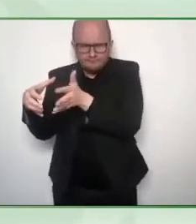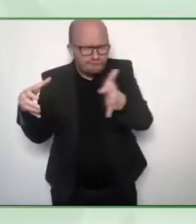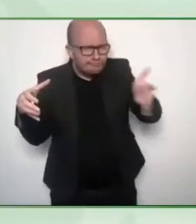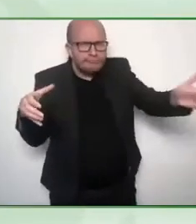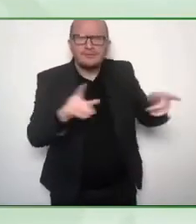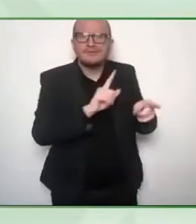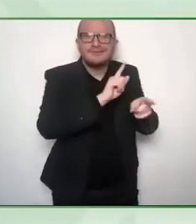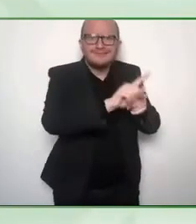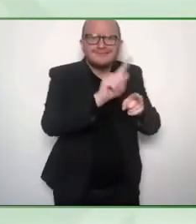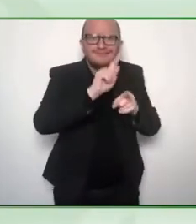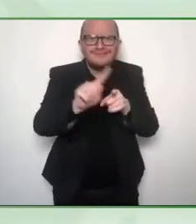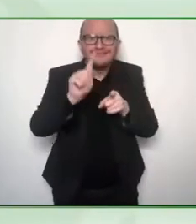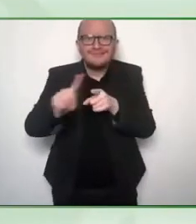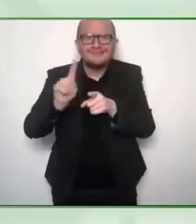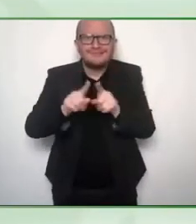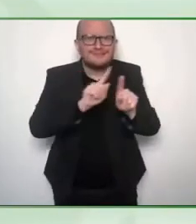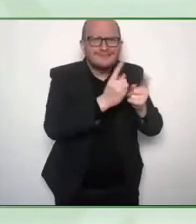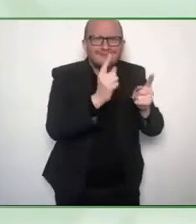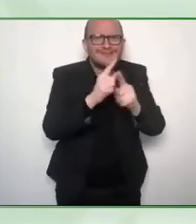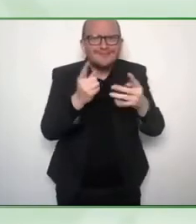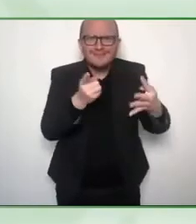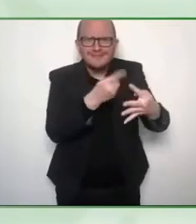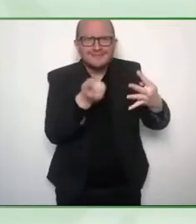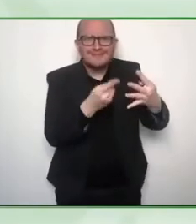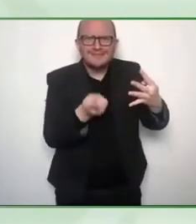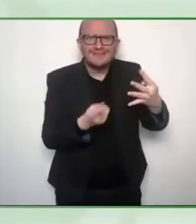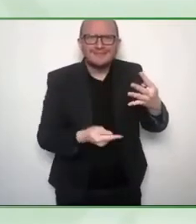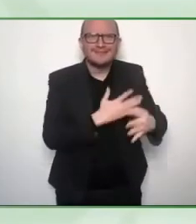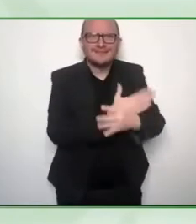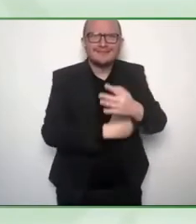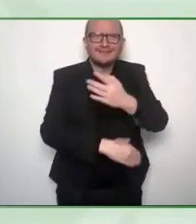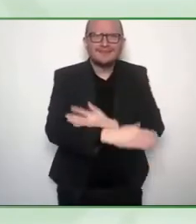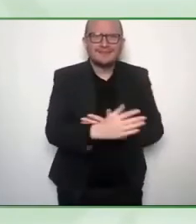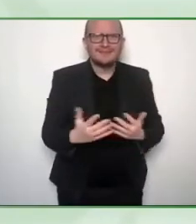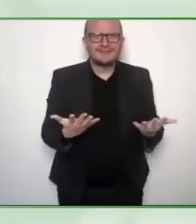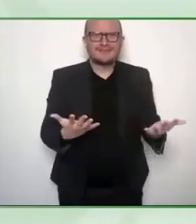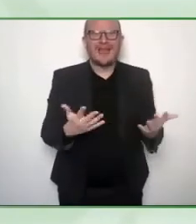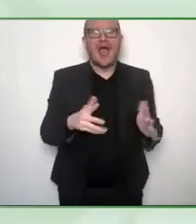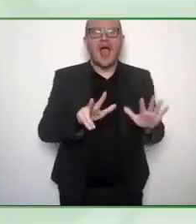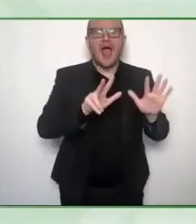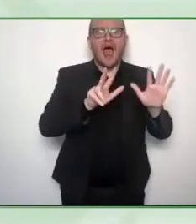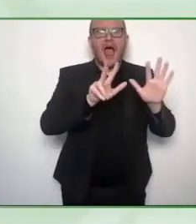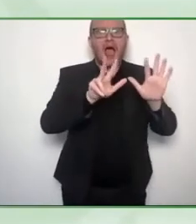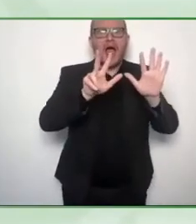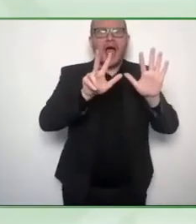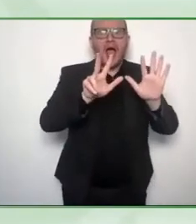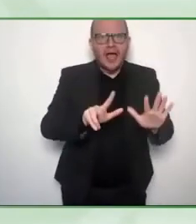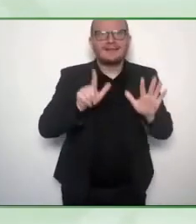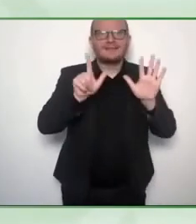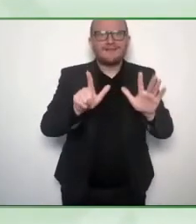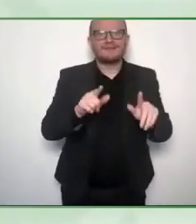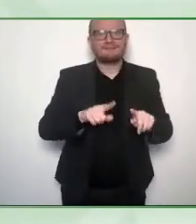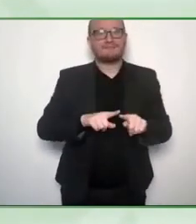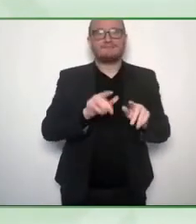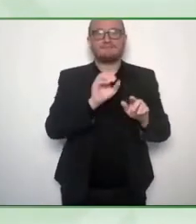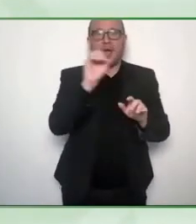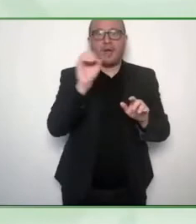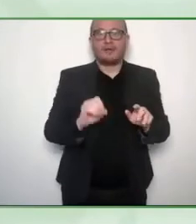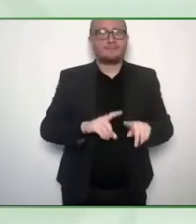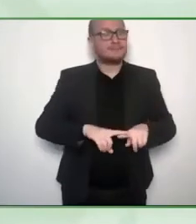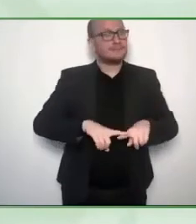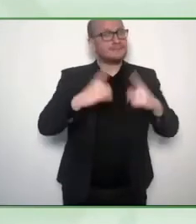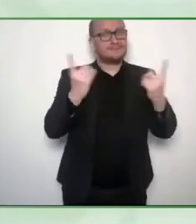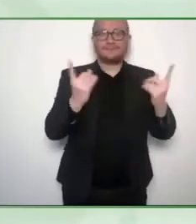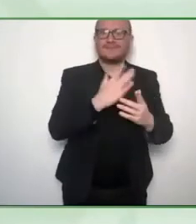we realized that everybody needed adjustments. Everybody needed accommodations. It